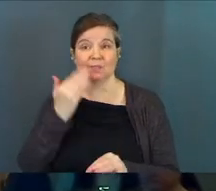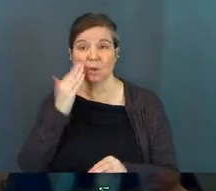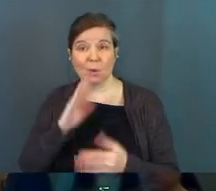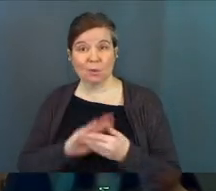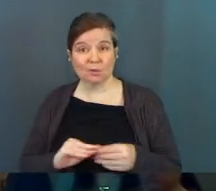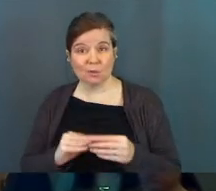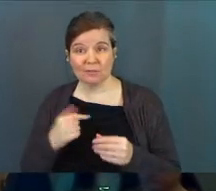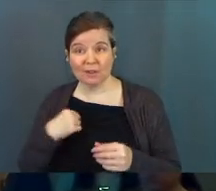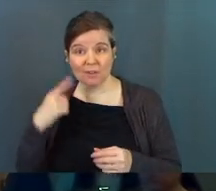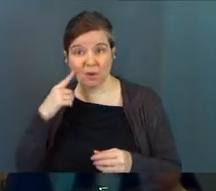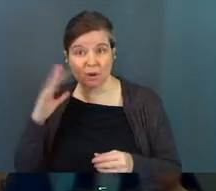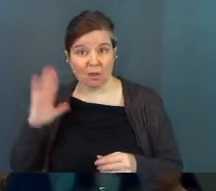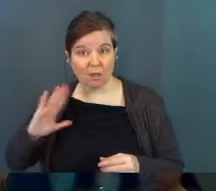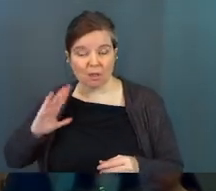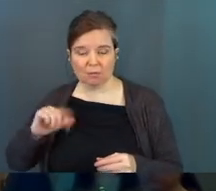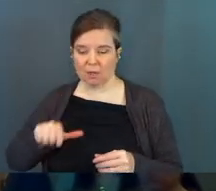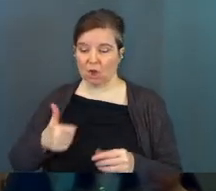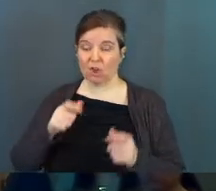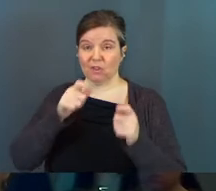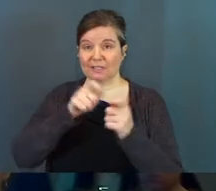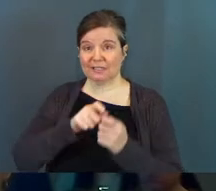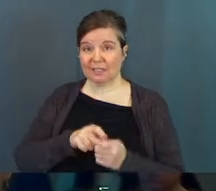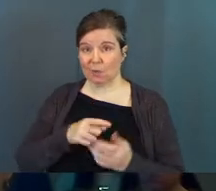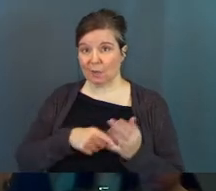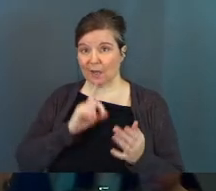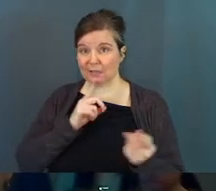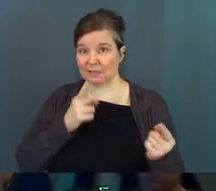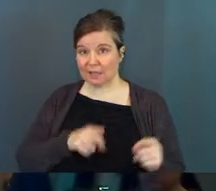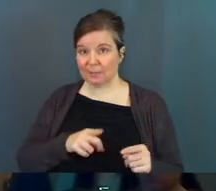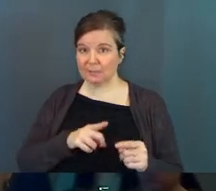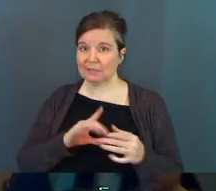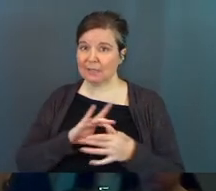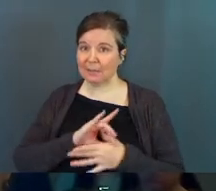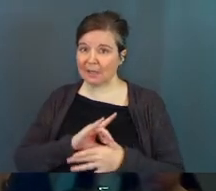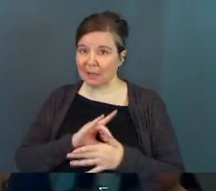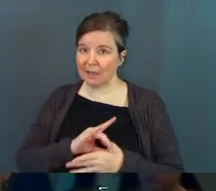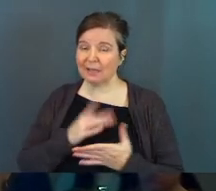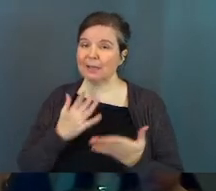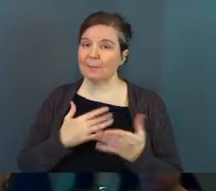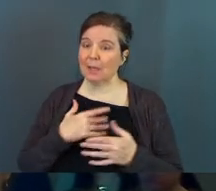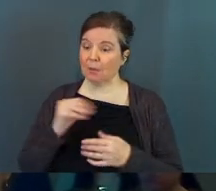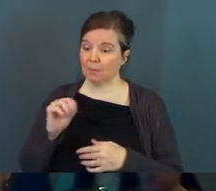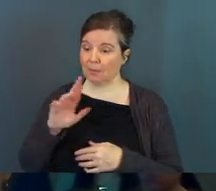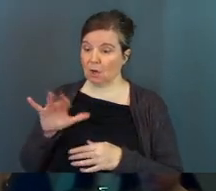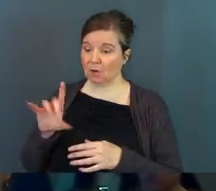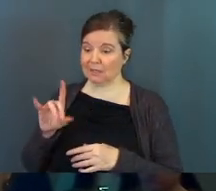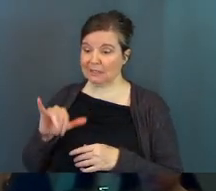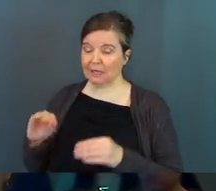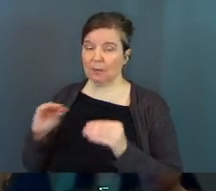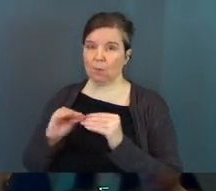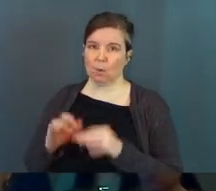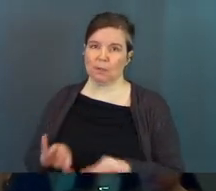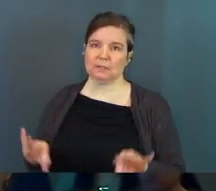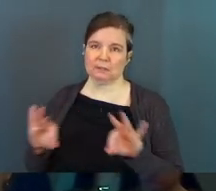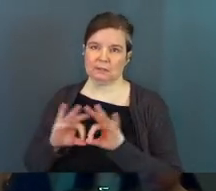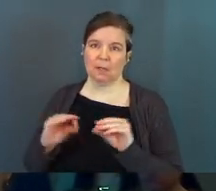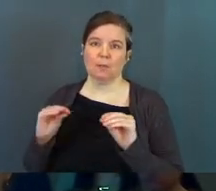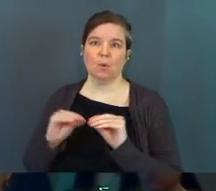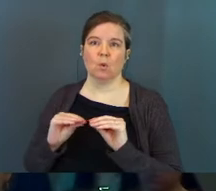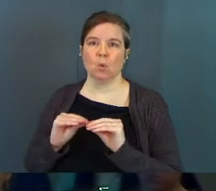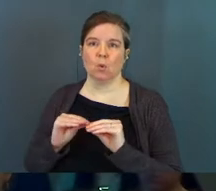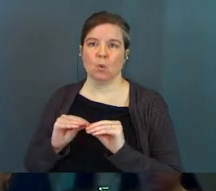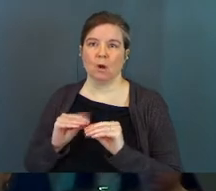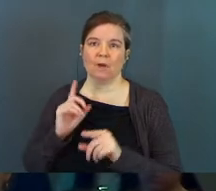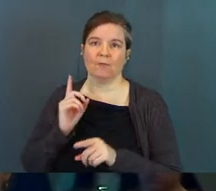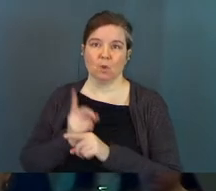you don't know this story, if you haven't heard it before, there's some other details to what's actually going on here, some context that makes what Mary did even more significant, even more